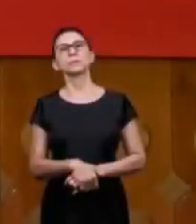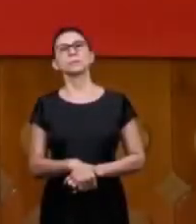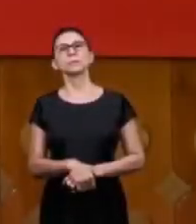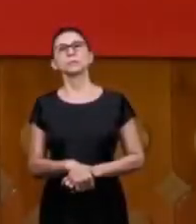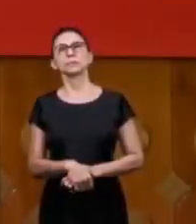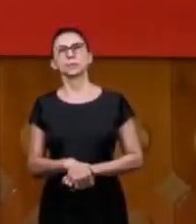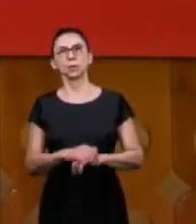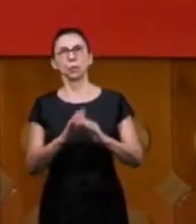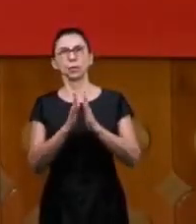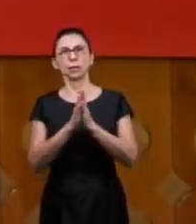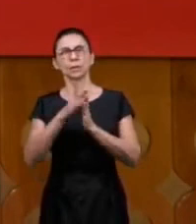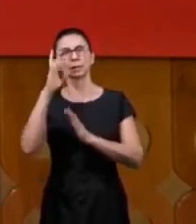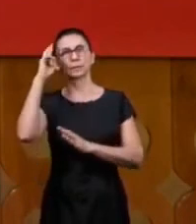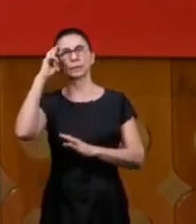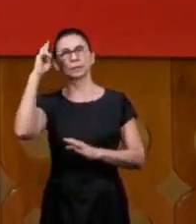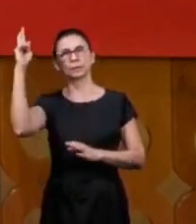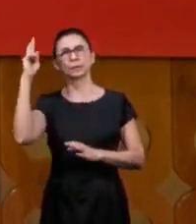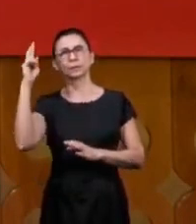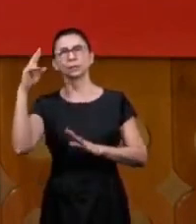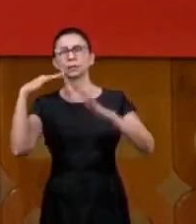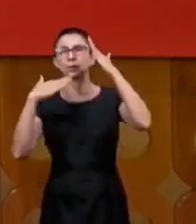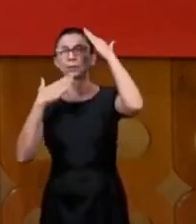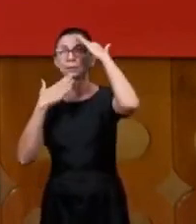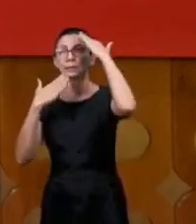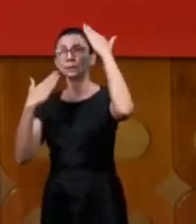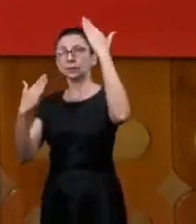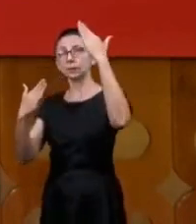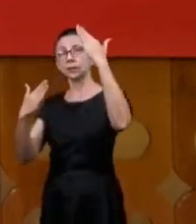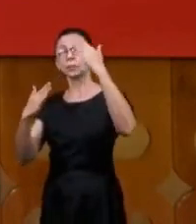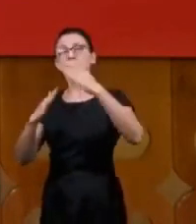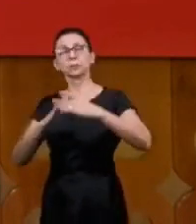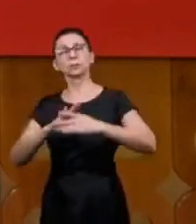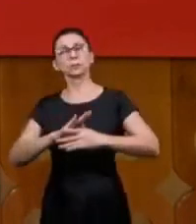Lord We want to praise you